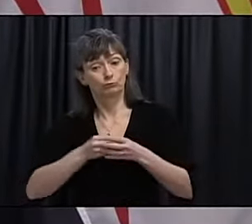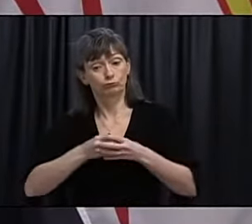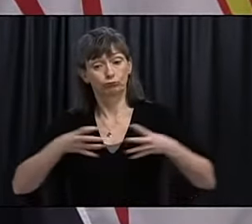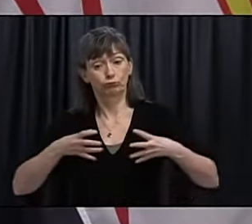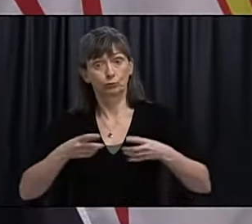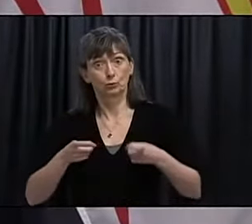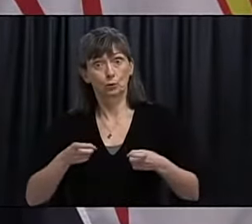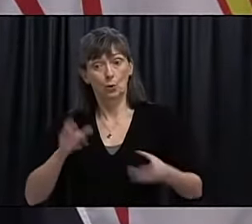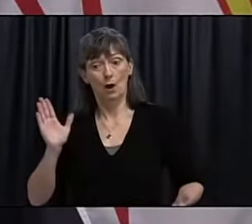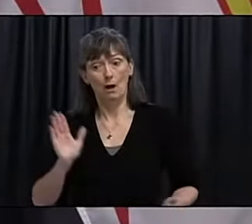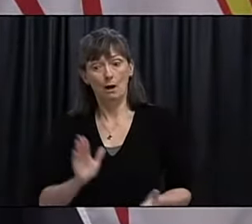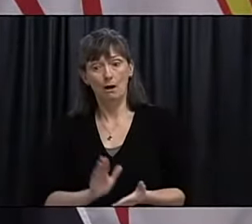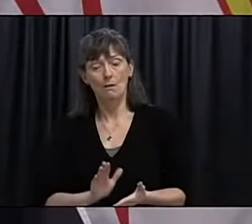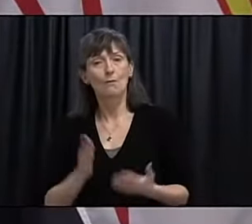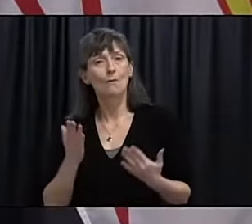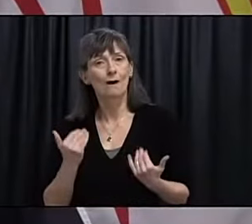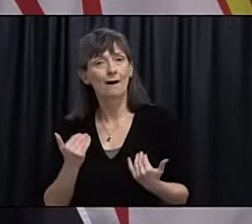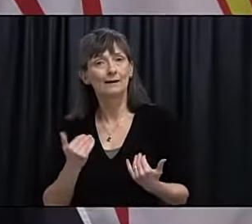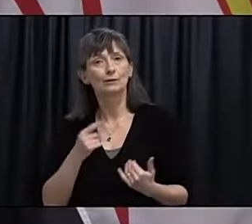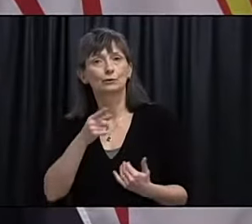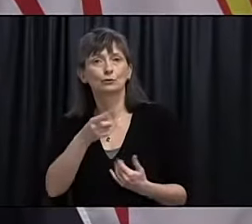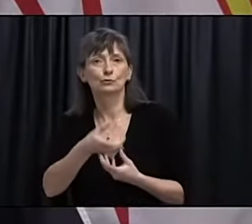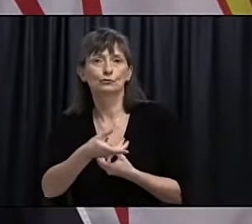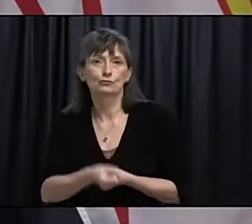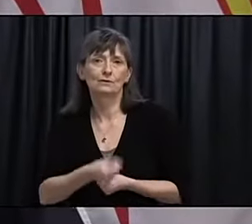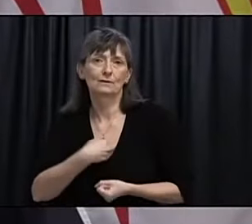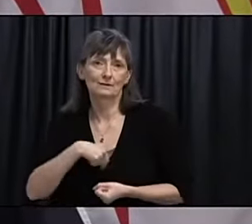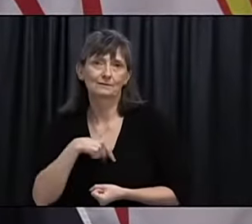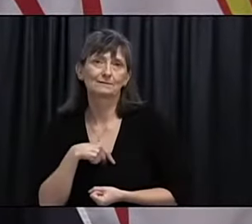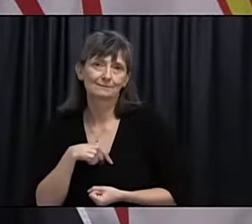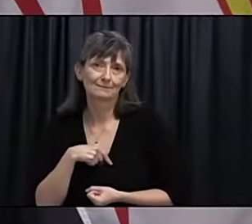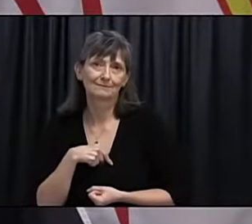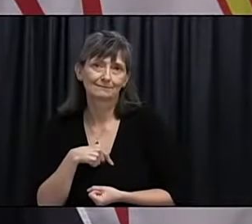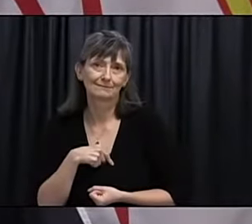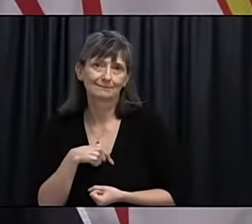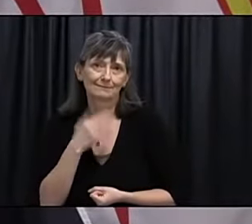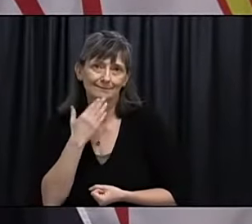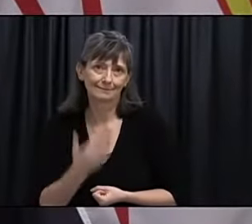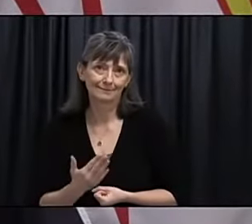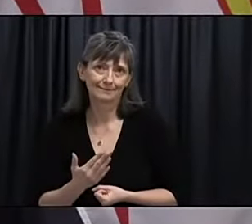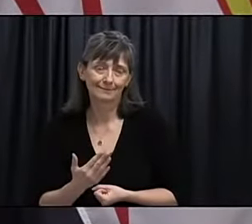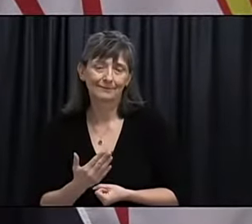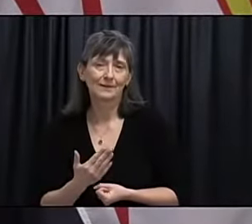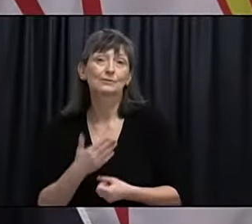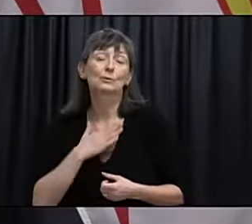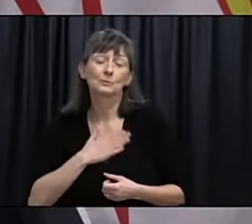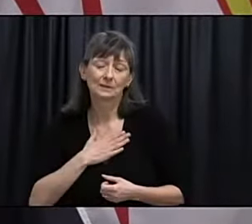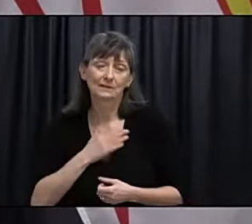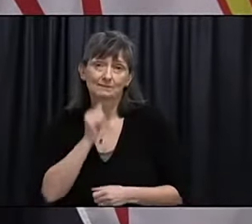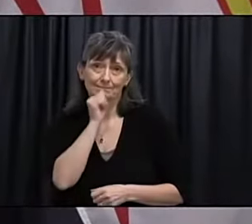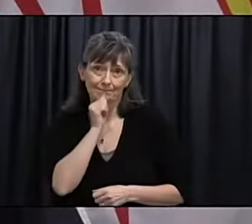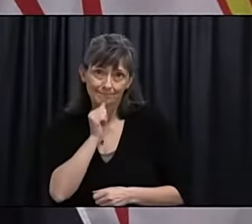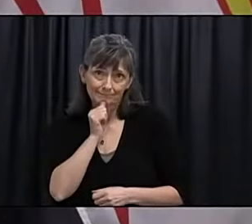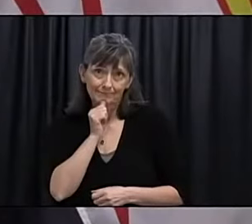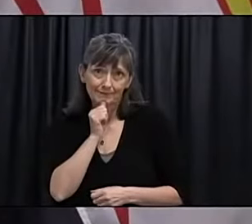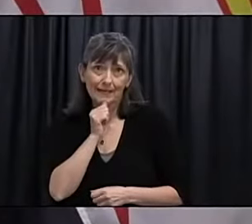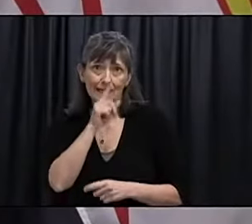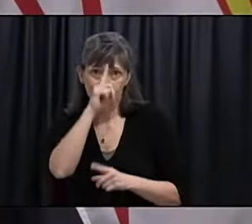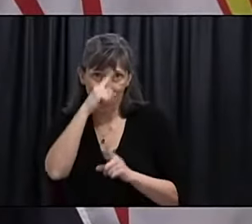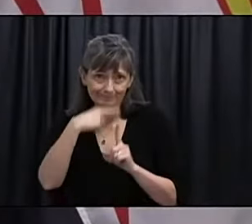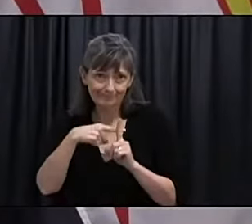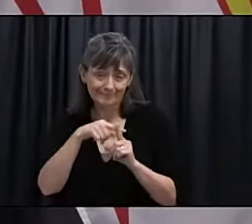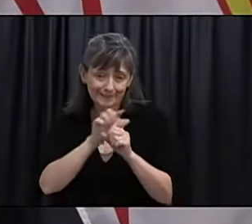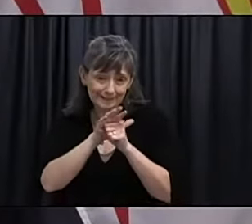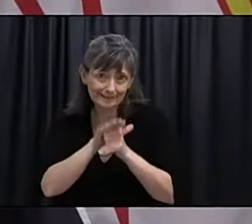possible because of the trust you have placed in us. We ask for your continued patience and commitment in the